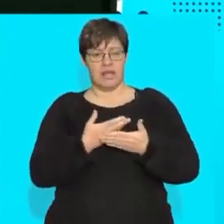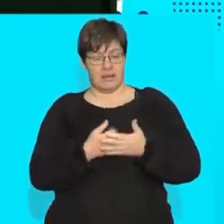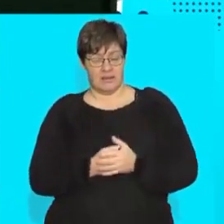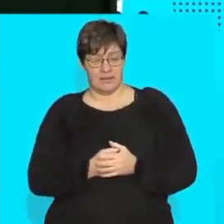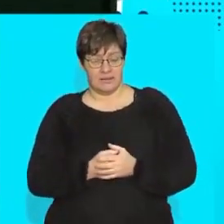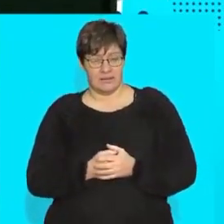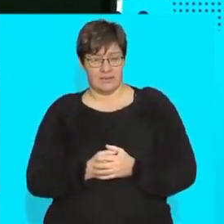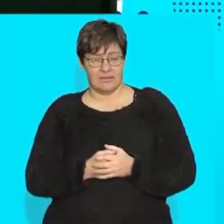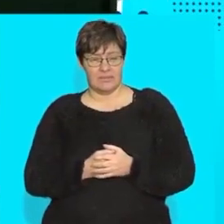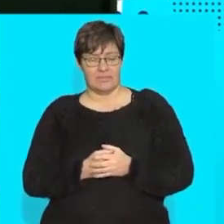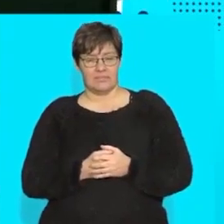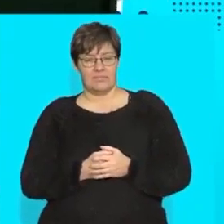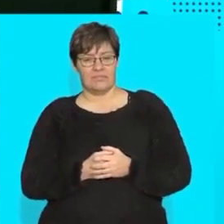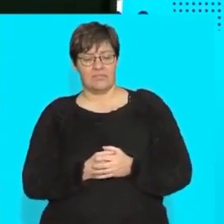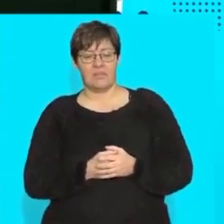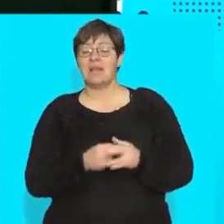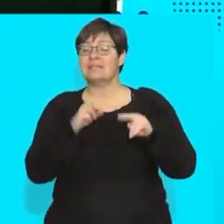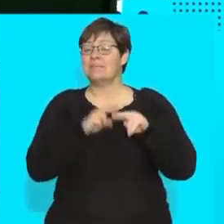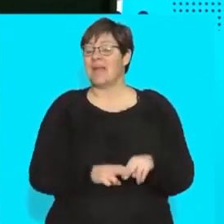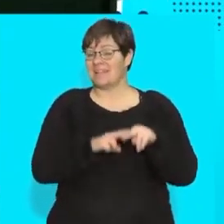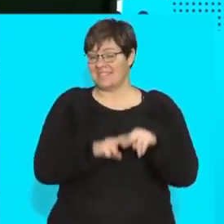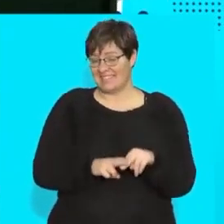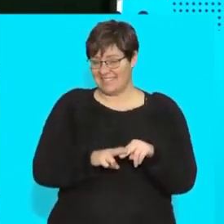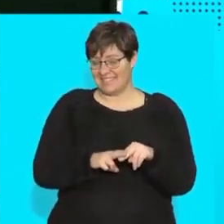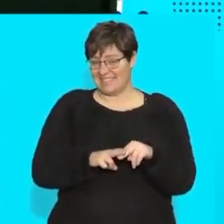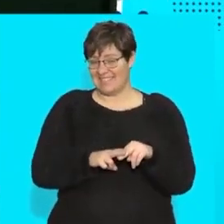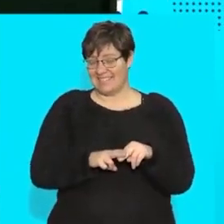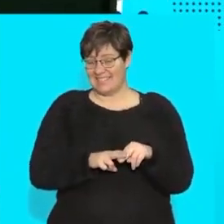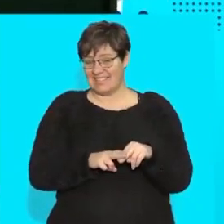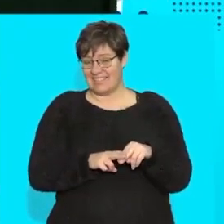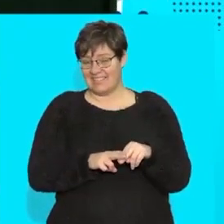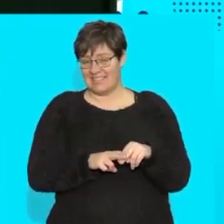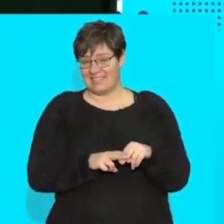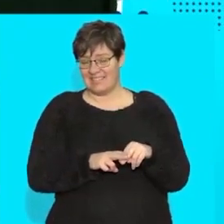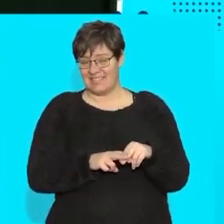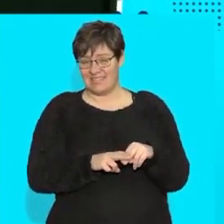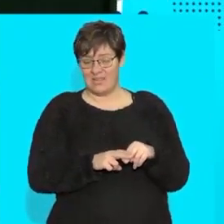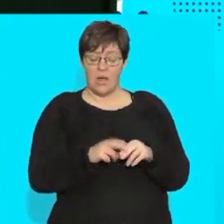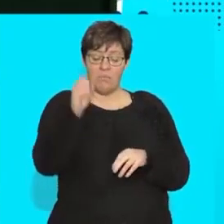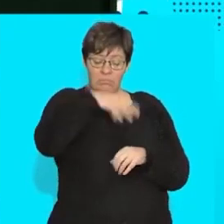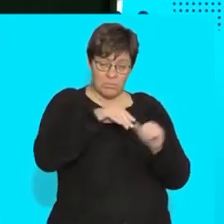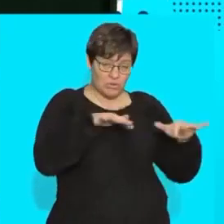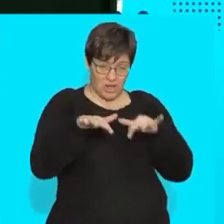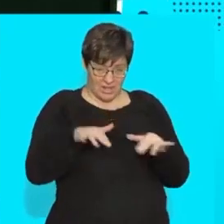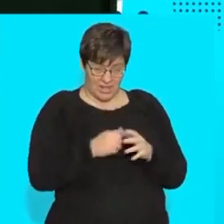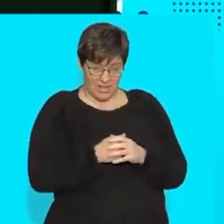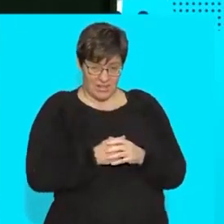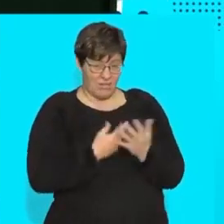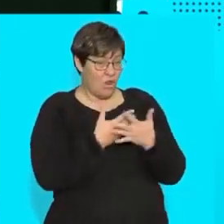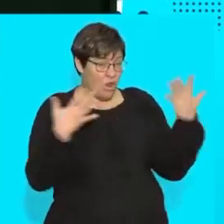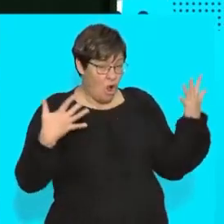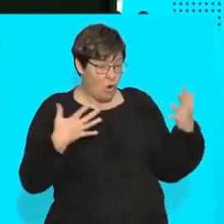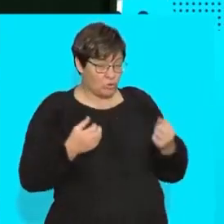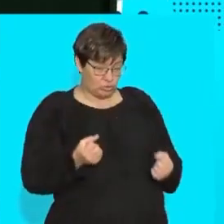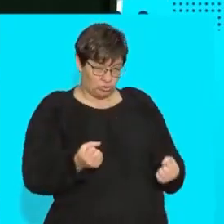all depending on what i put in i've still got the jelly do i put a lot of strong